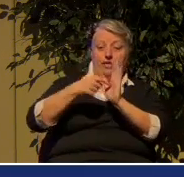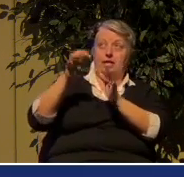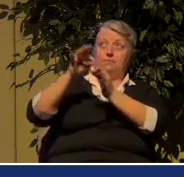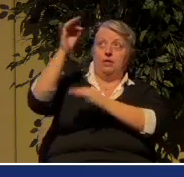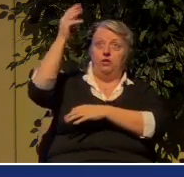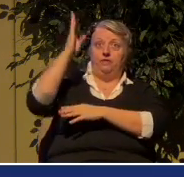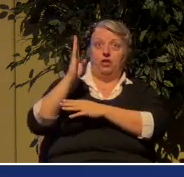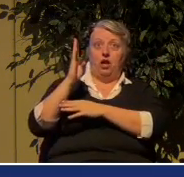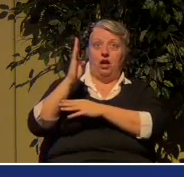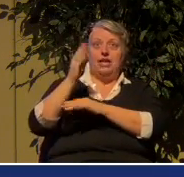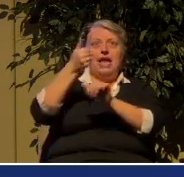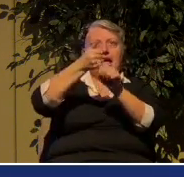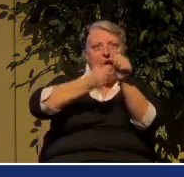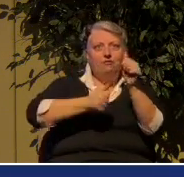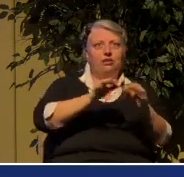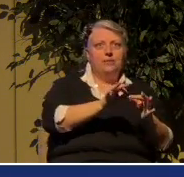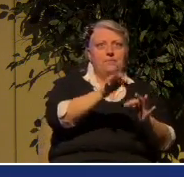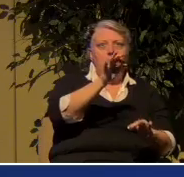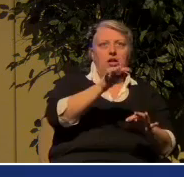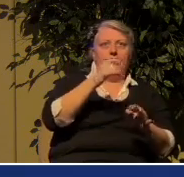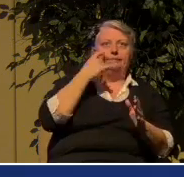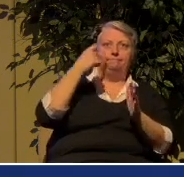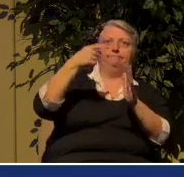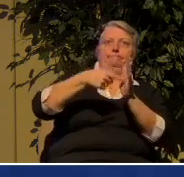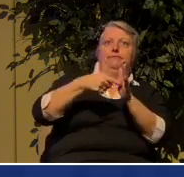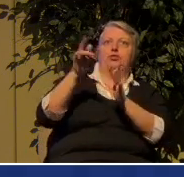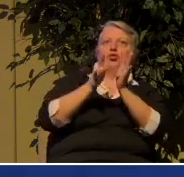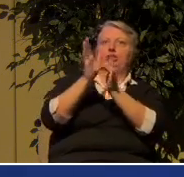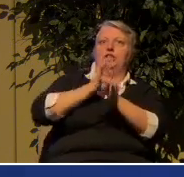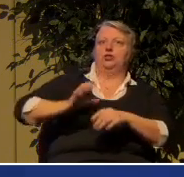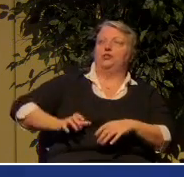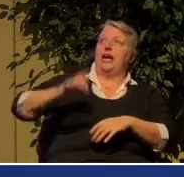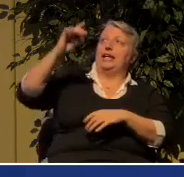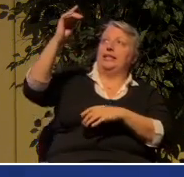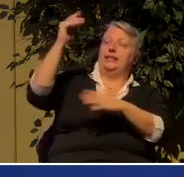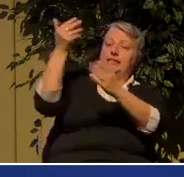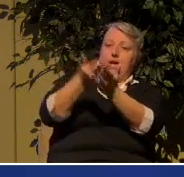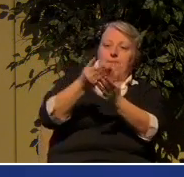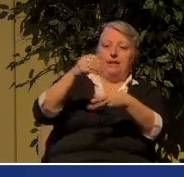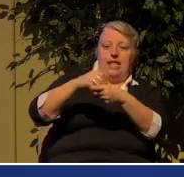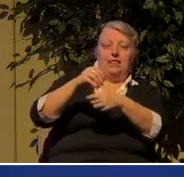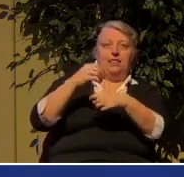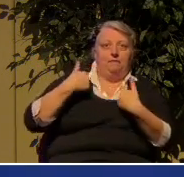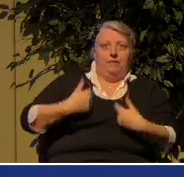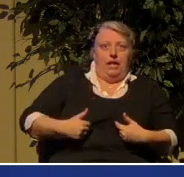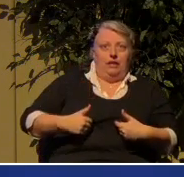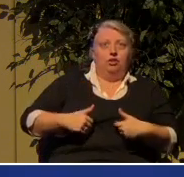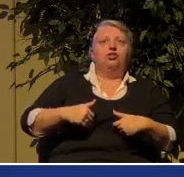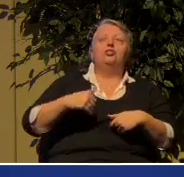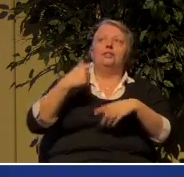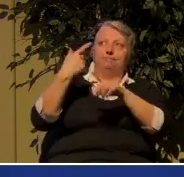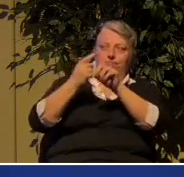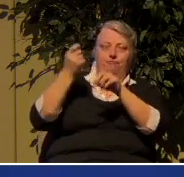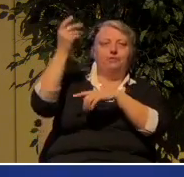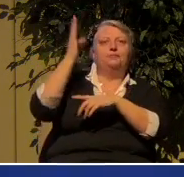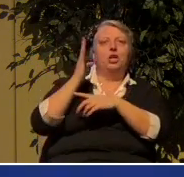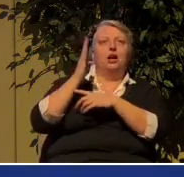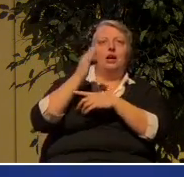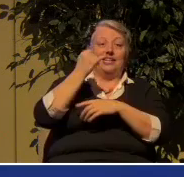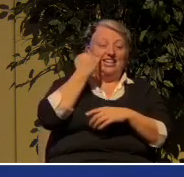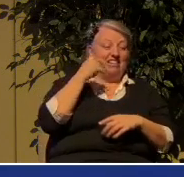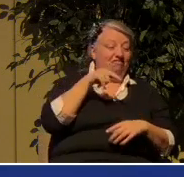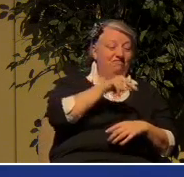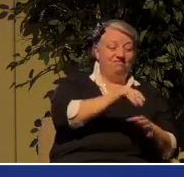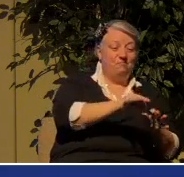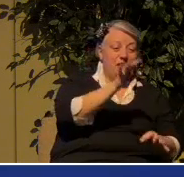acknowledges that Jesus Christ has come in the flesh is from God, but every spirit that does not